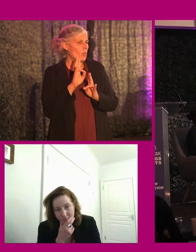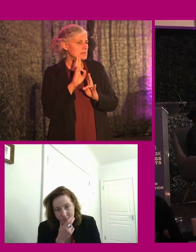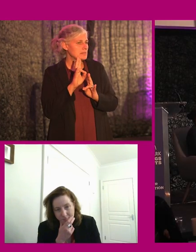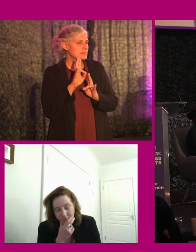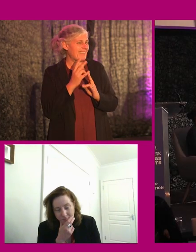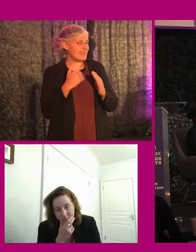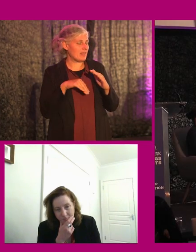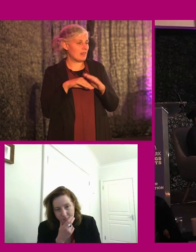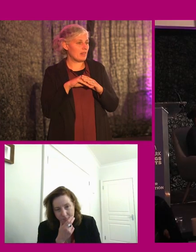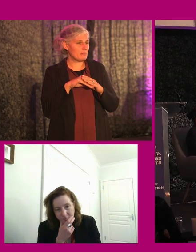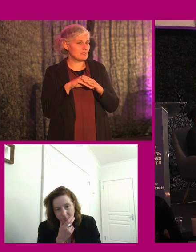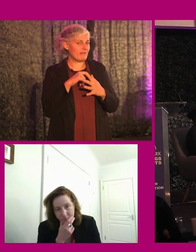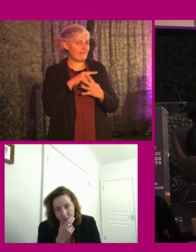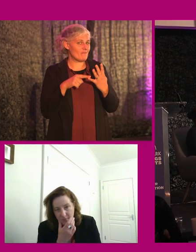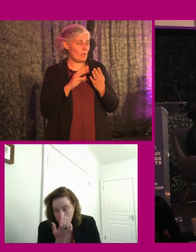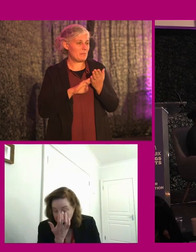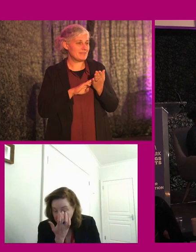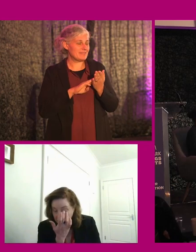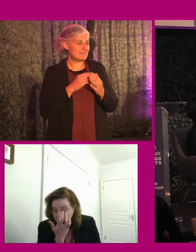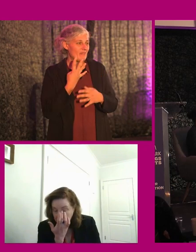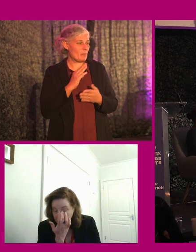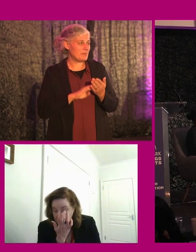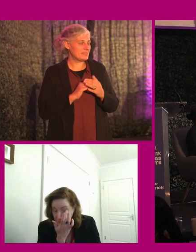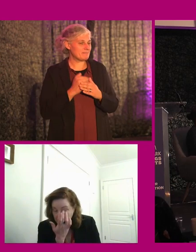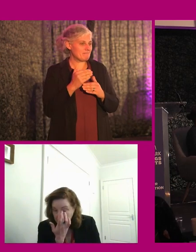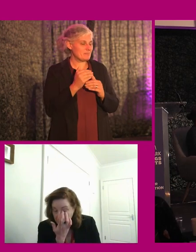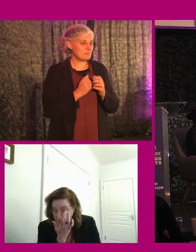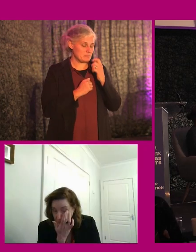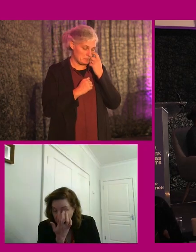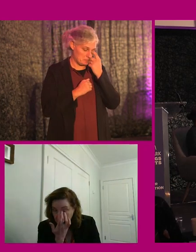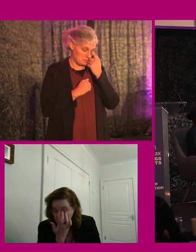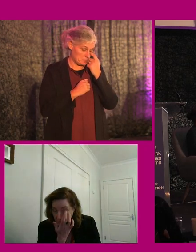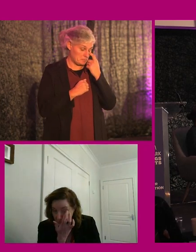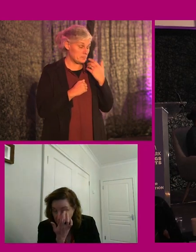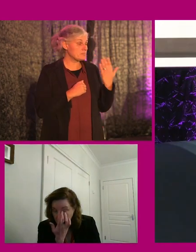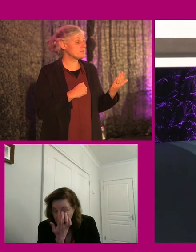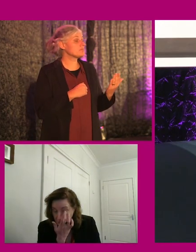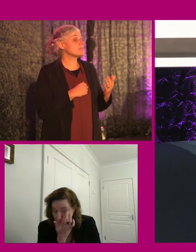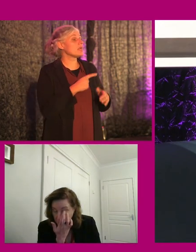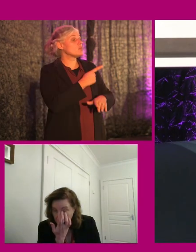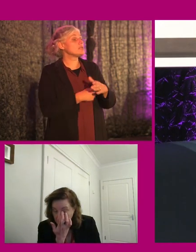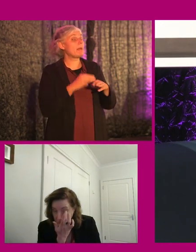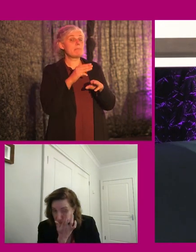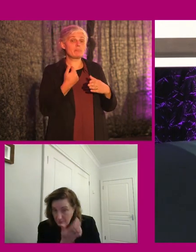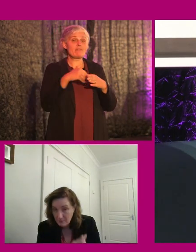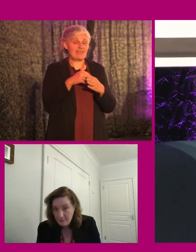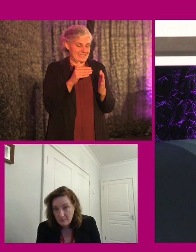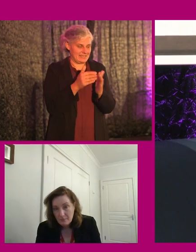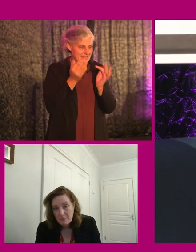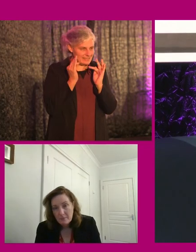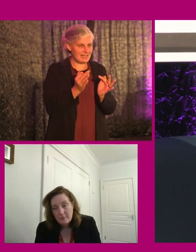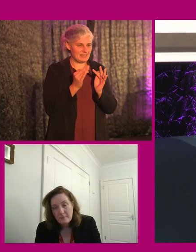the limit in terms of four minutes. Do you want to start with the... Okay, shall I talk about the Charter? So were disabled people involved? Absolutely, yes.